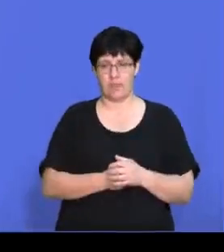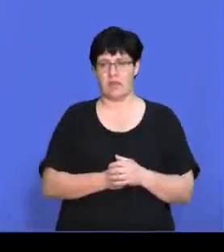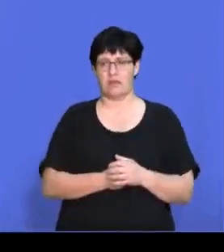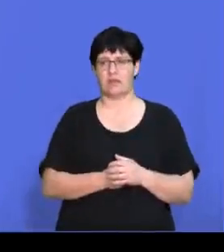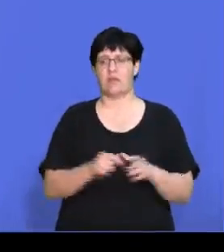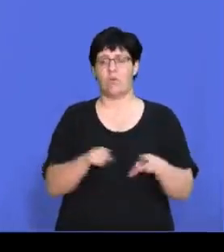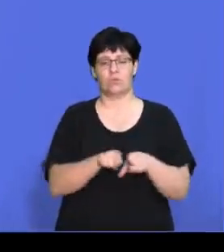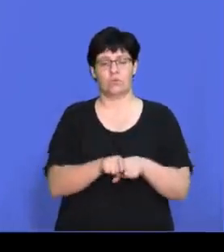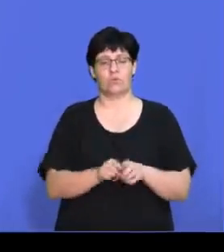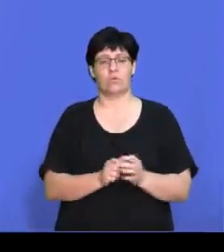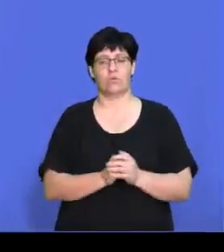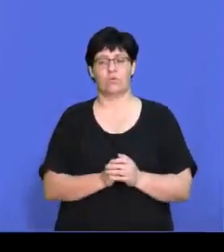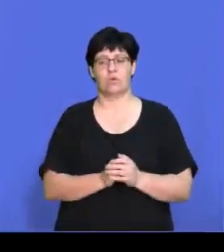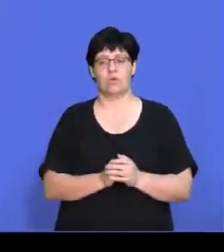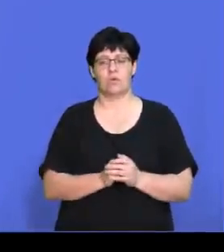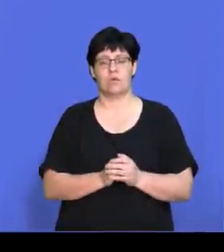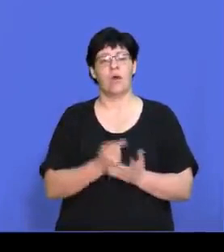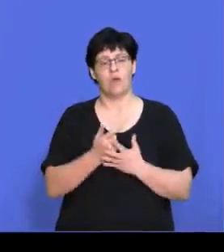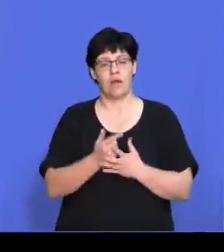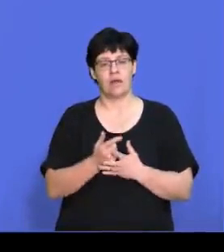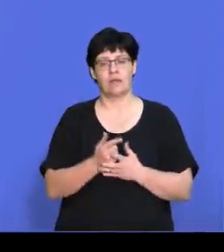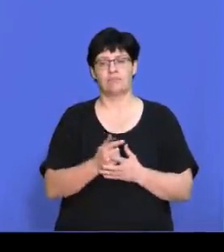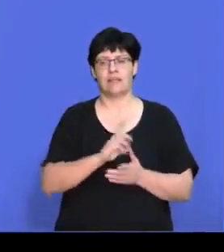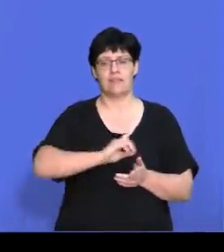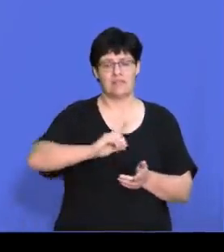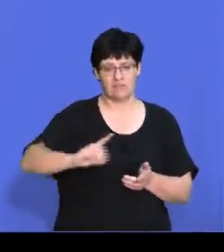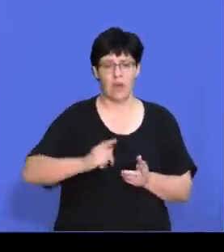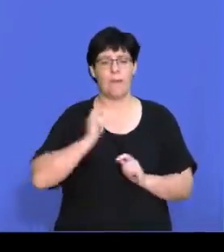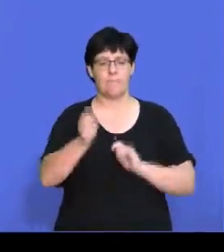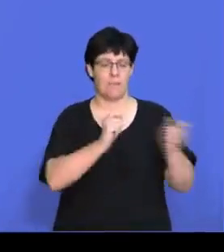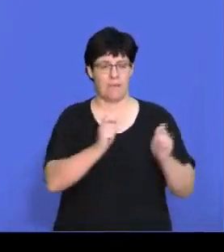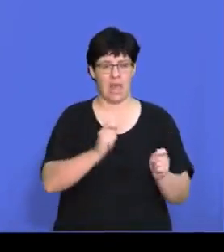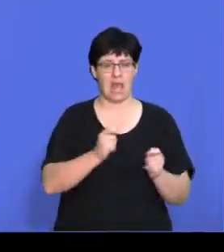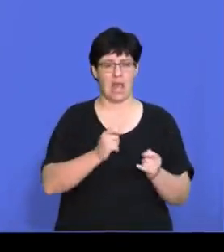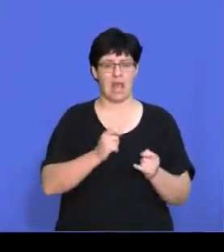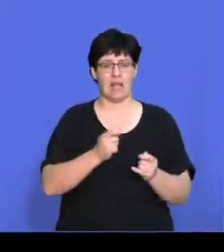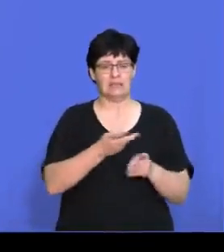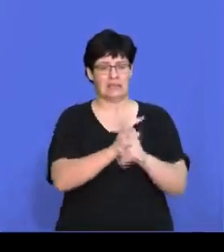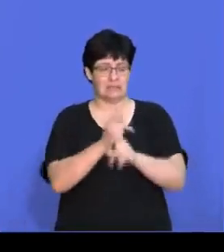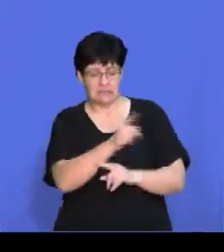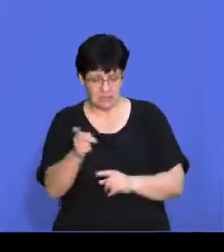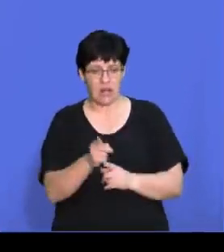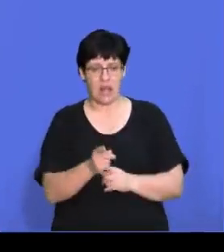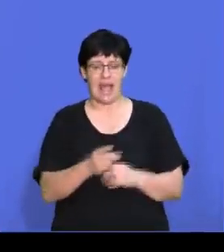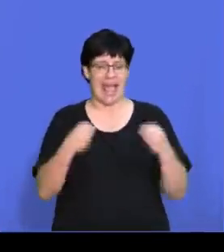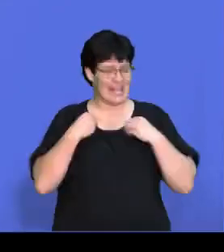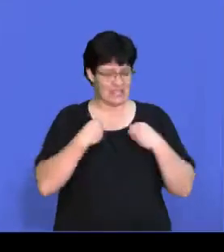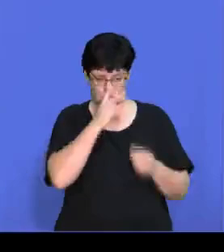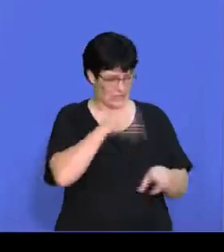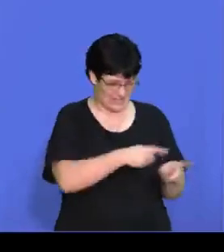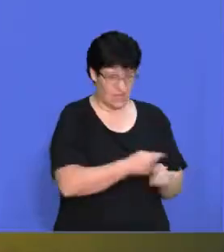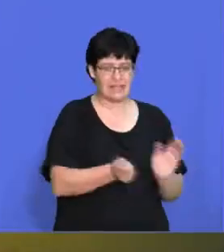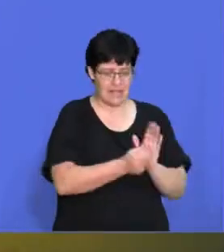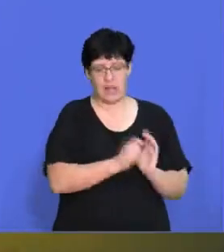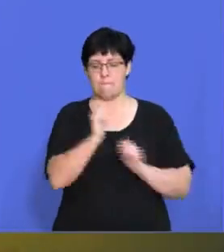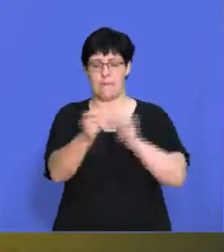And then with the divestiture, we could be paying off our debts by selling unproductive assets, right? To ensure that we